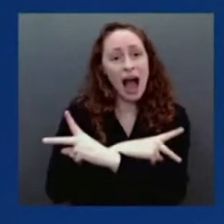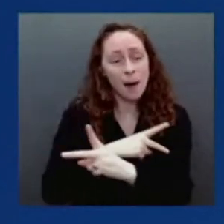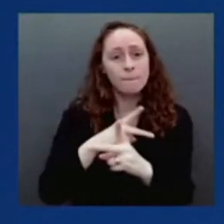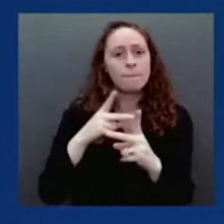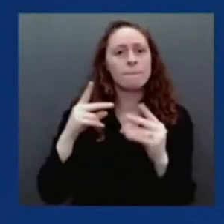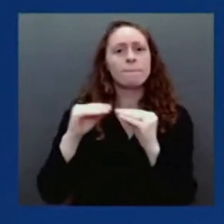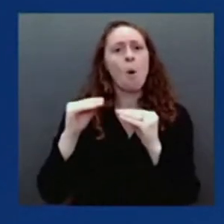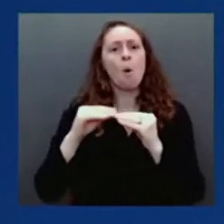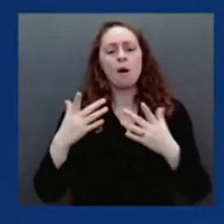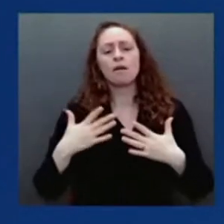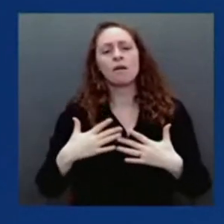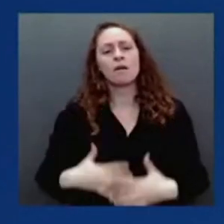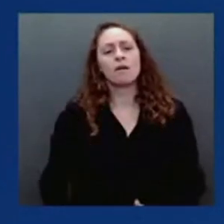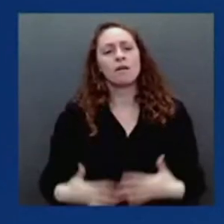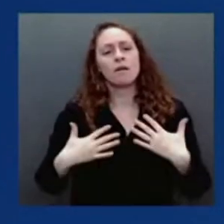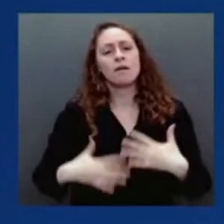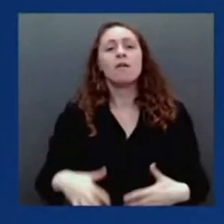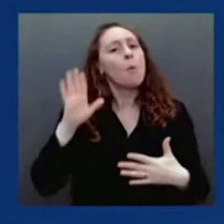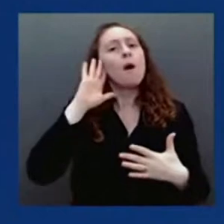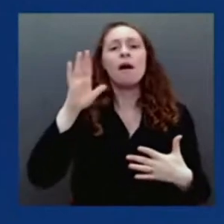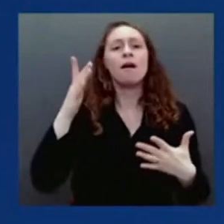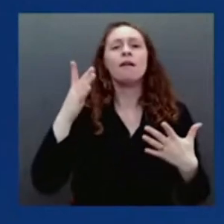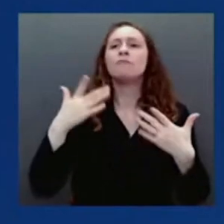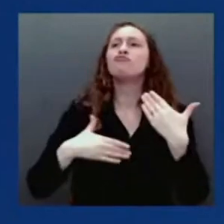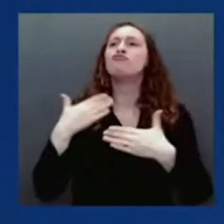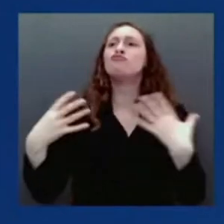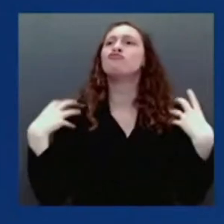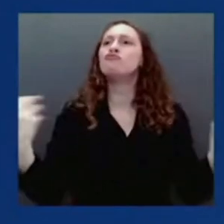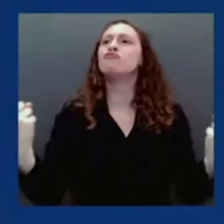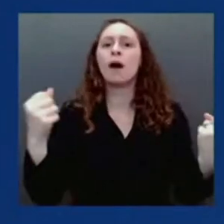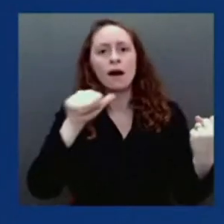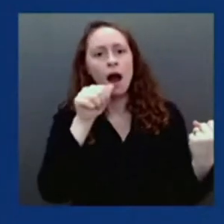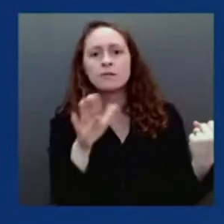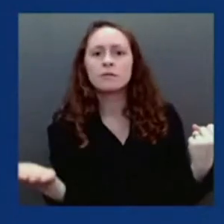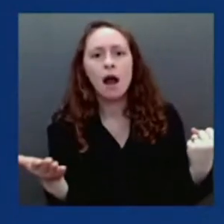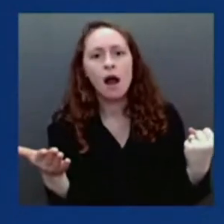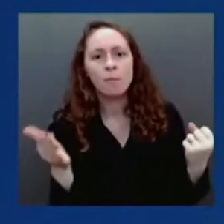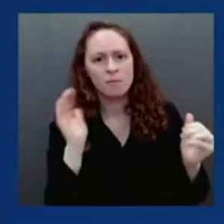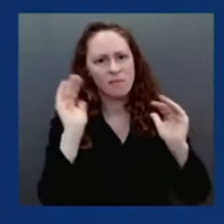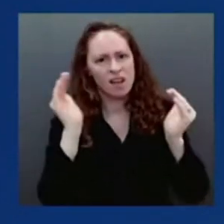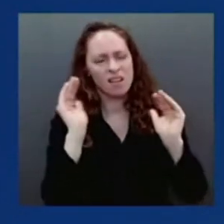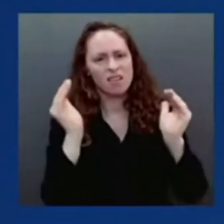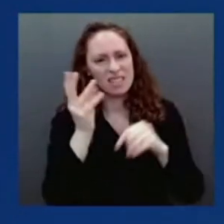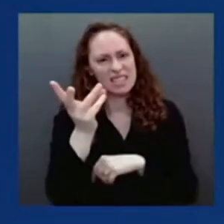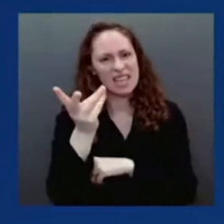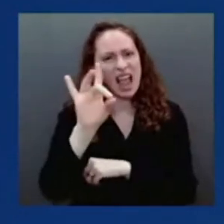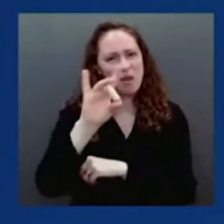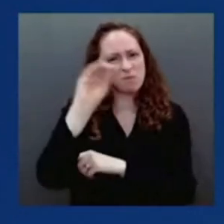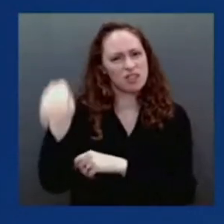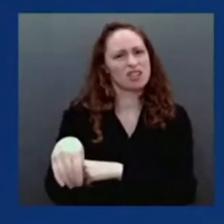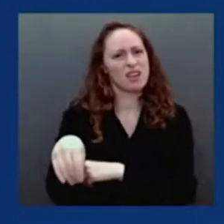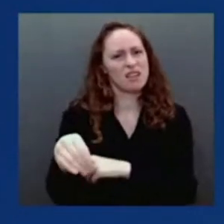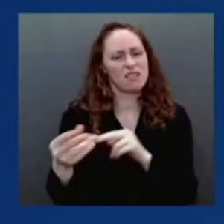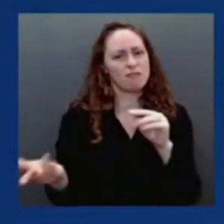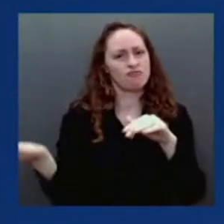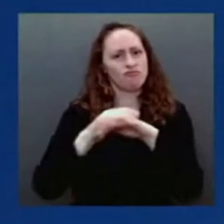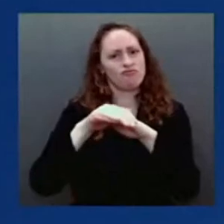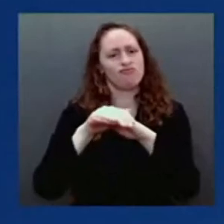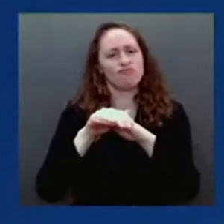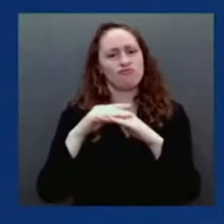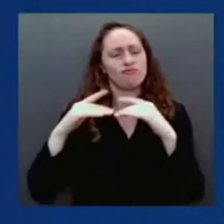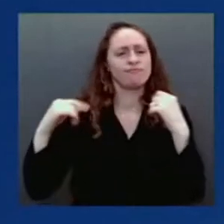vaccinated. I'll see if Dr. Fauci has anything to add. Yeah, I think the data speaks for themselves. We make recommendations